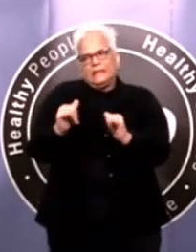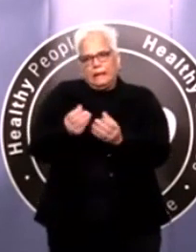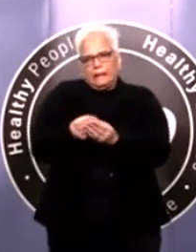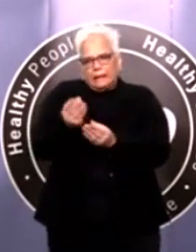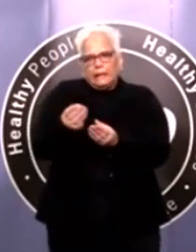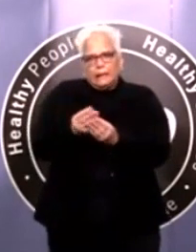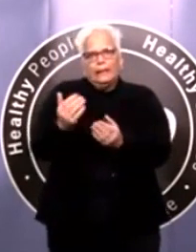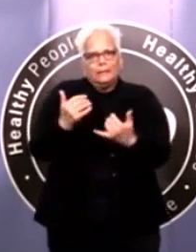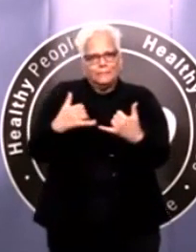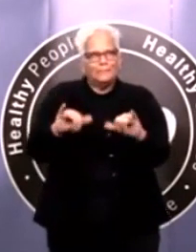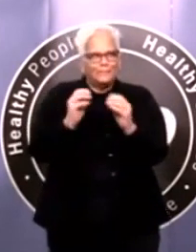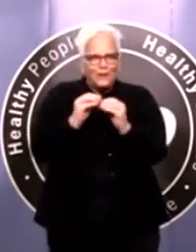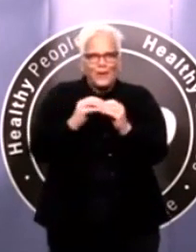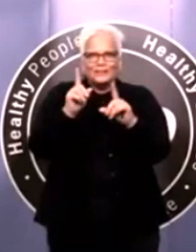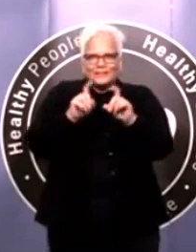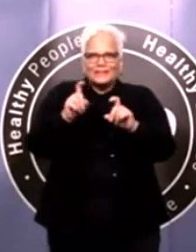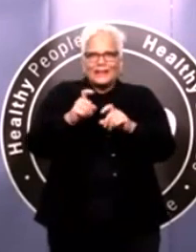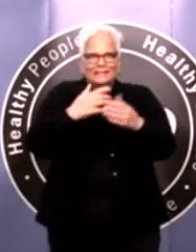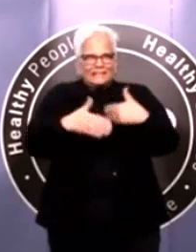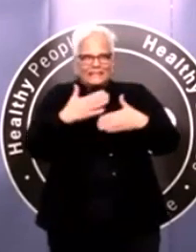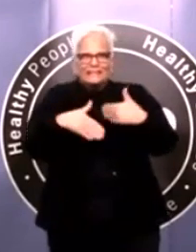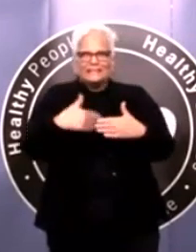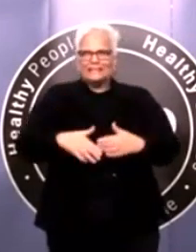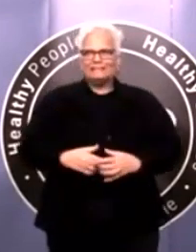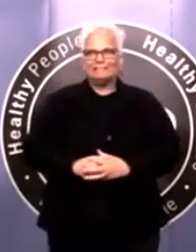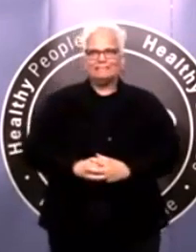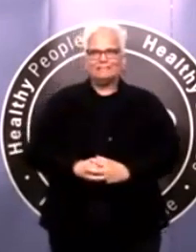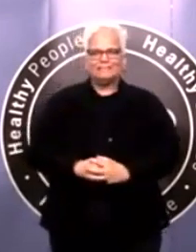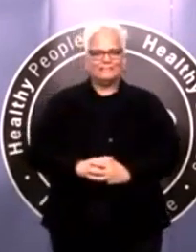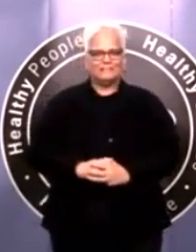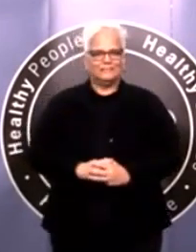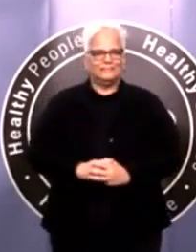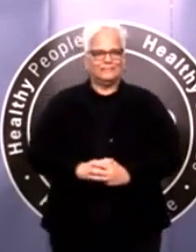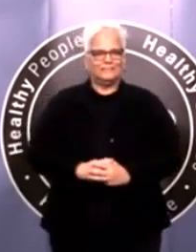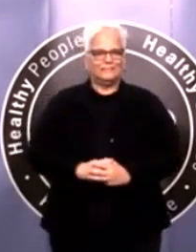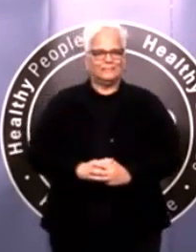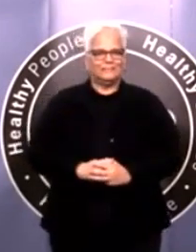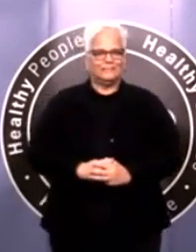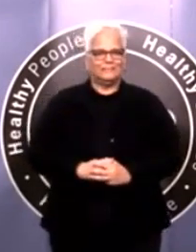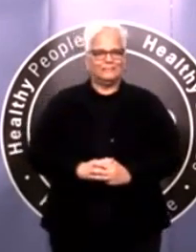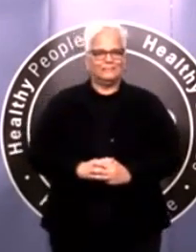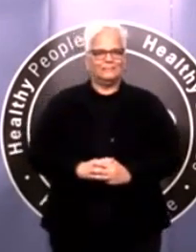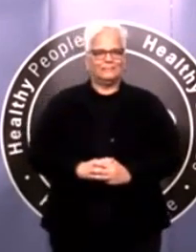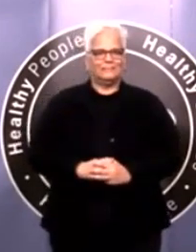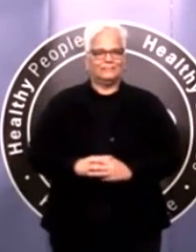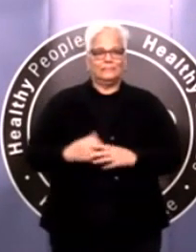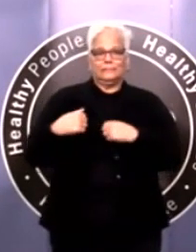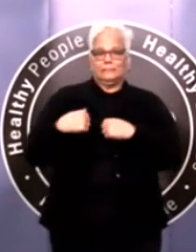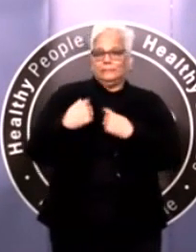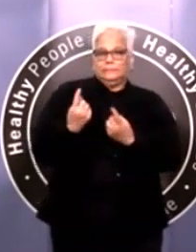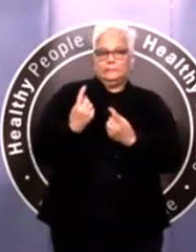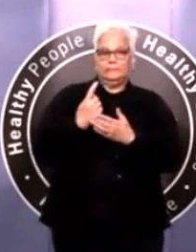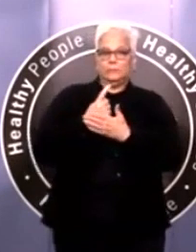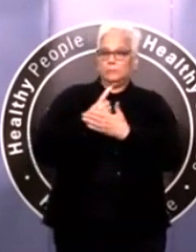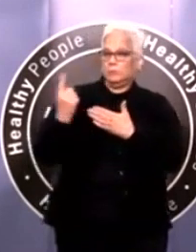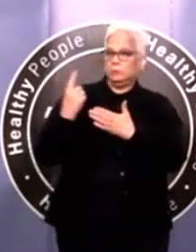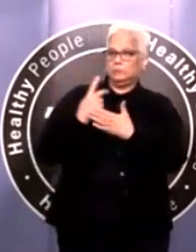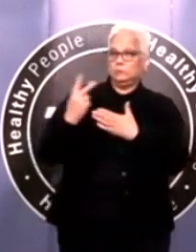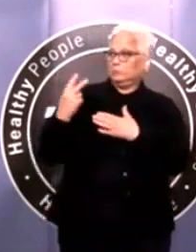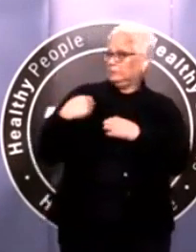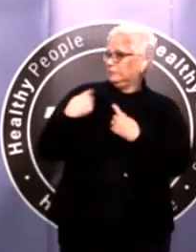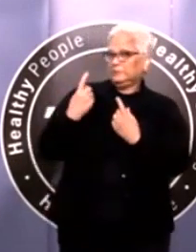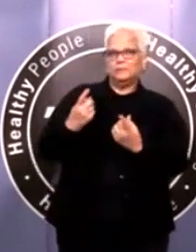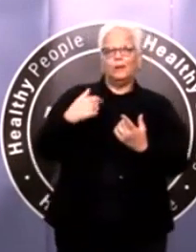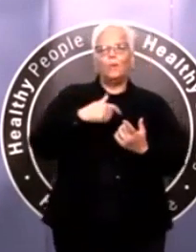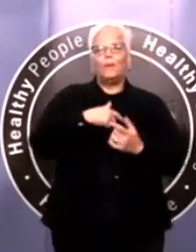didn't know how widespread it was, and we still don't. But what we can do, I think, and where